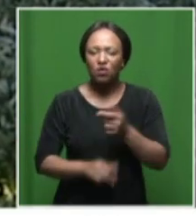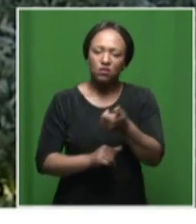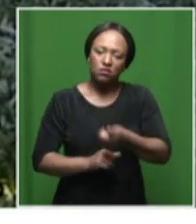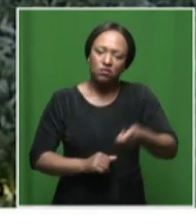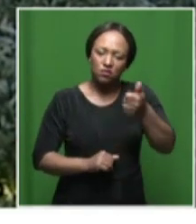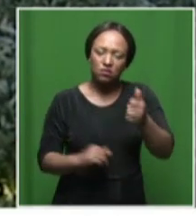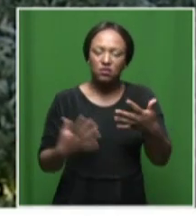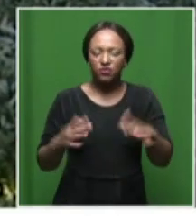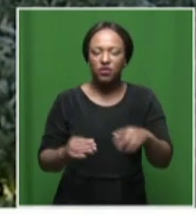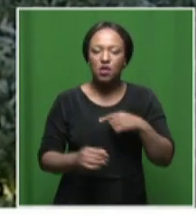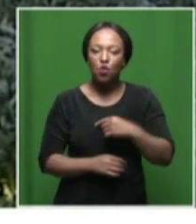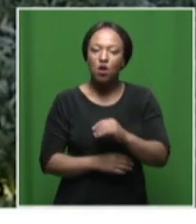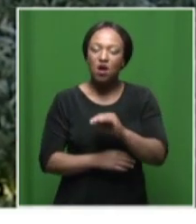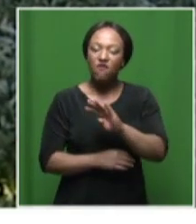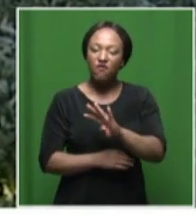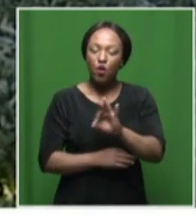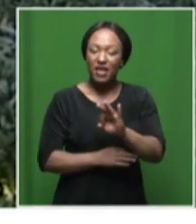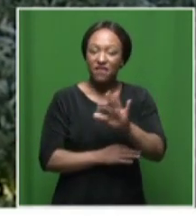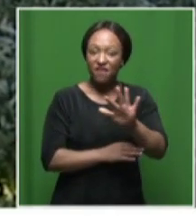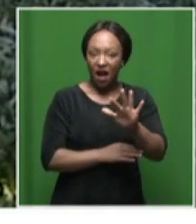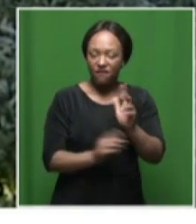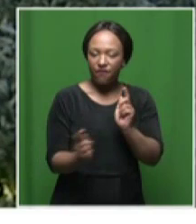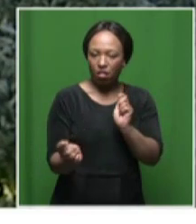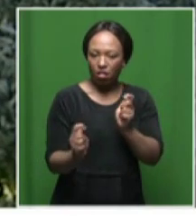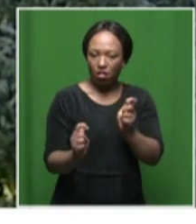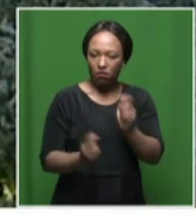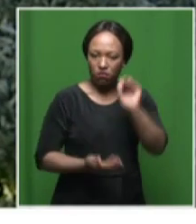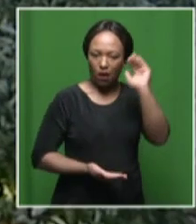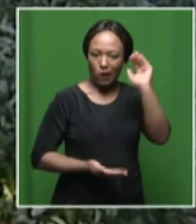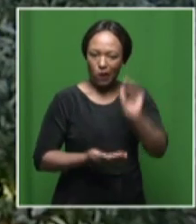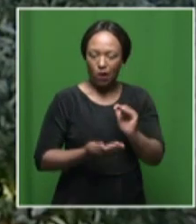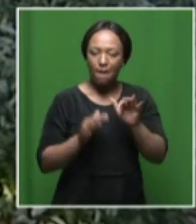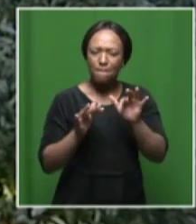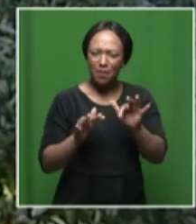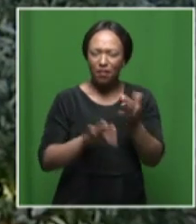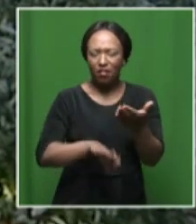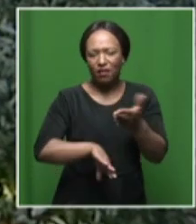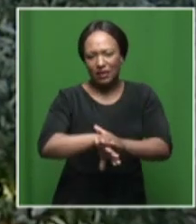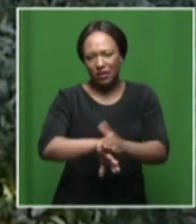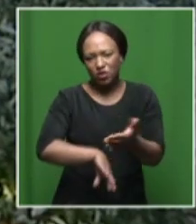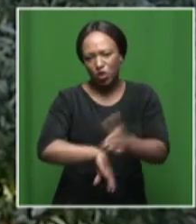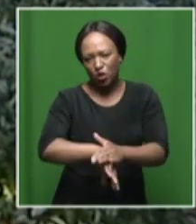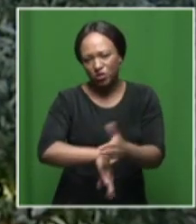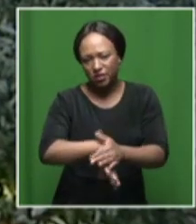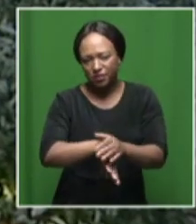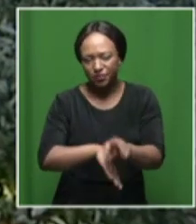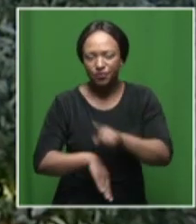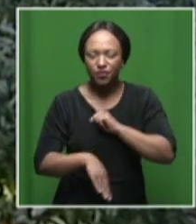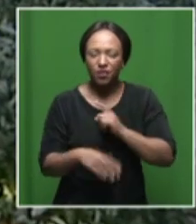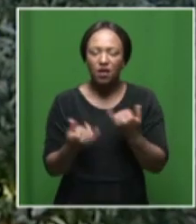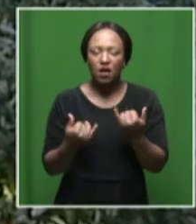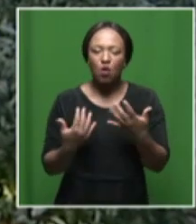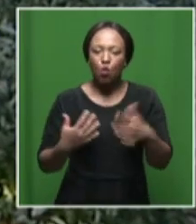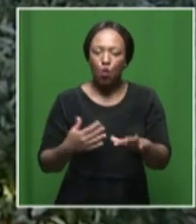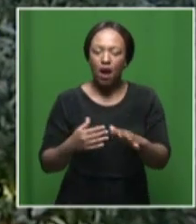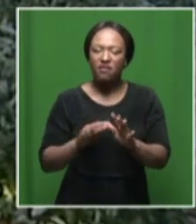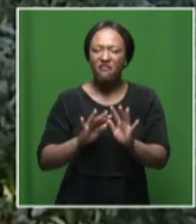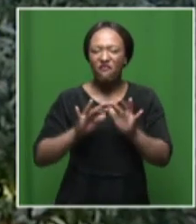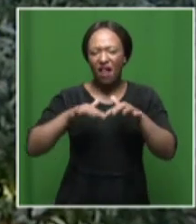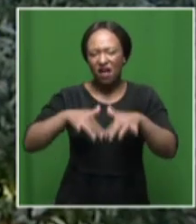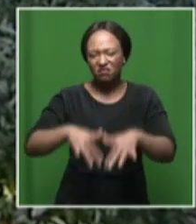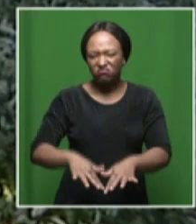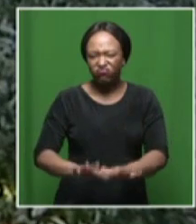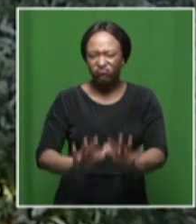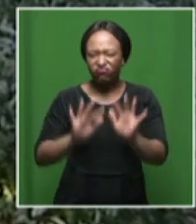the figure to 435 souls that have been lost in the recent devastation caused by the floods but i